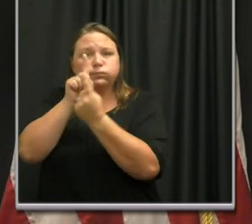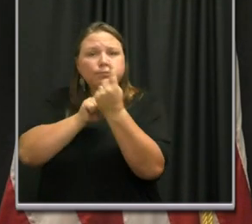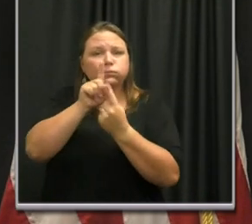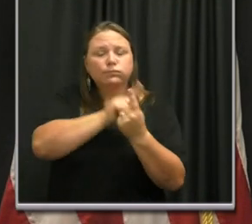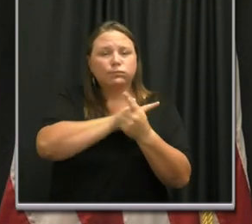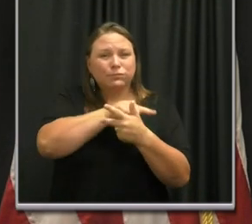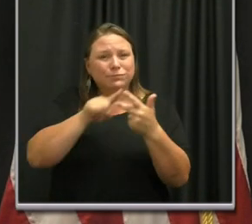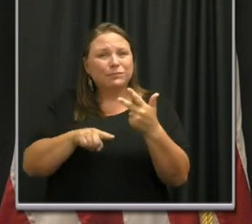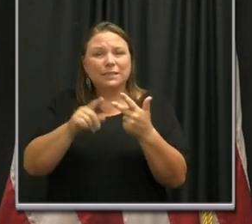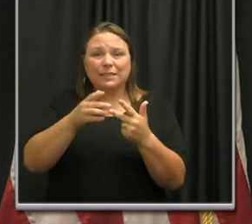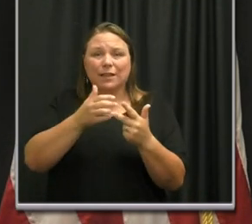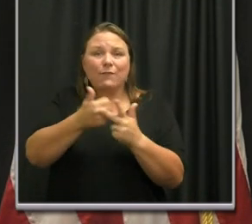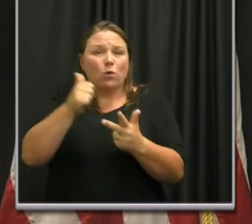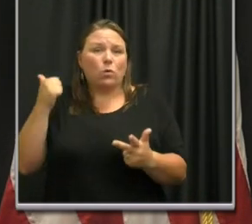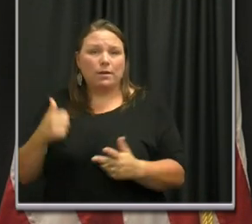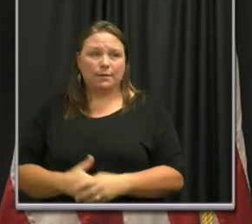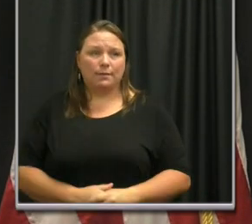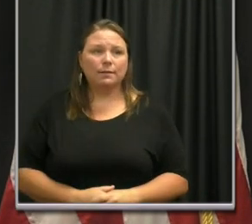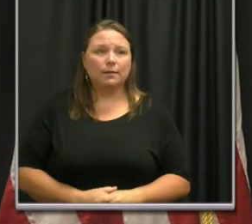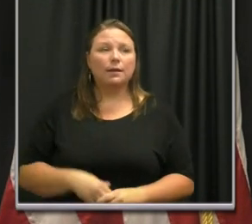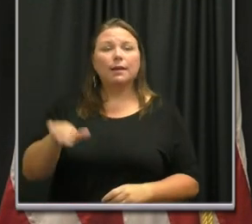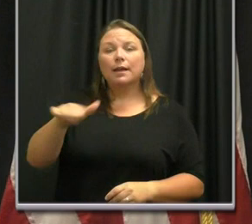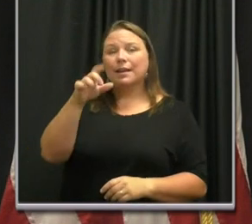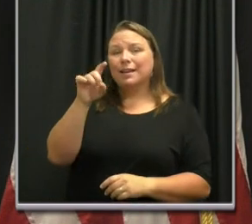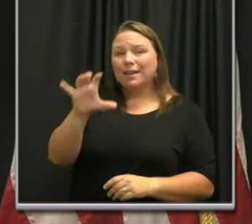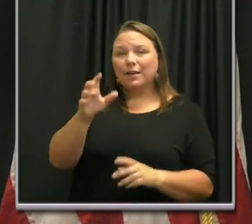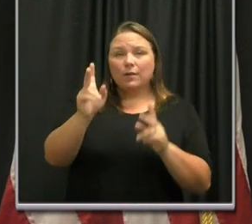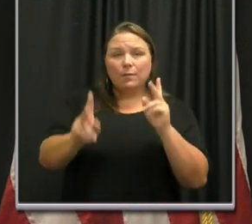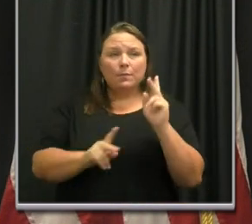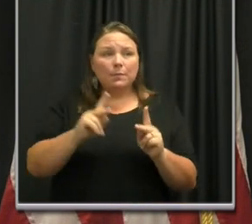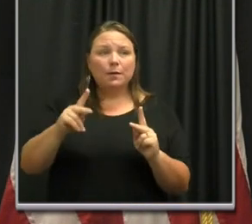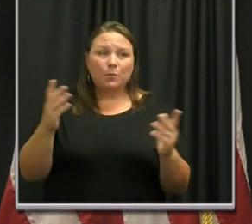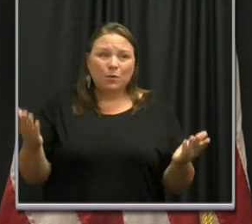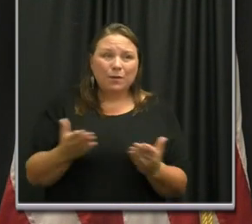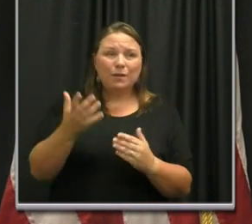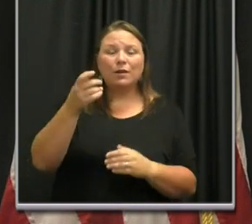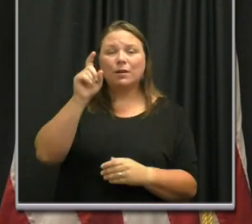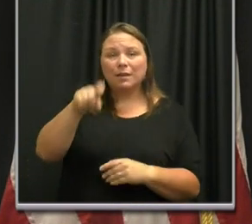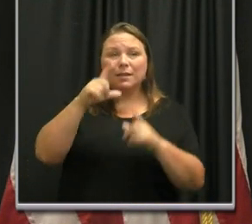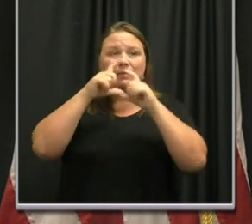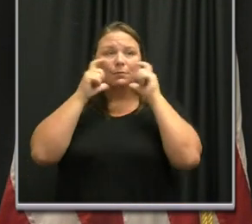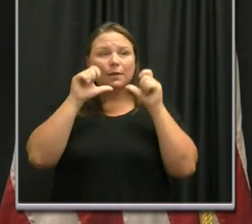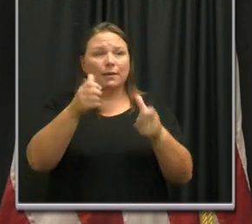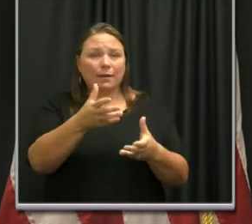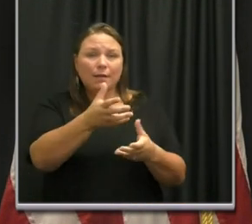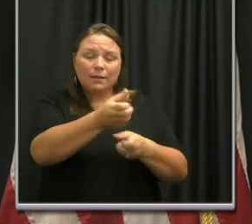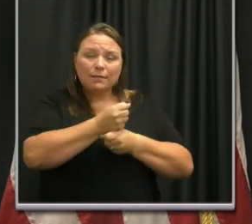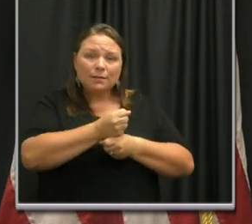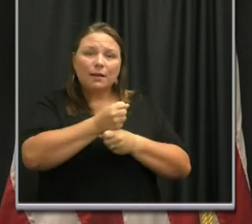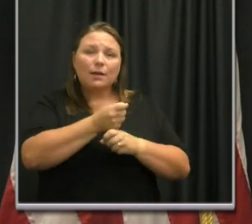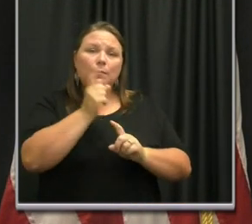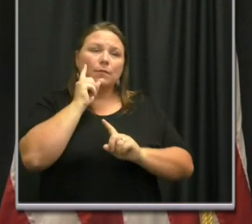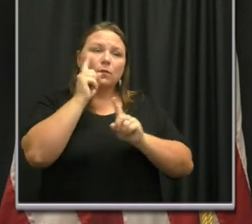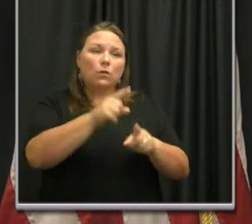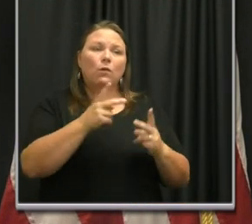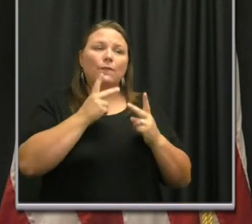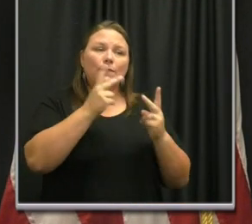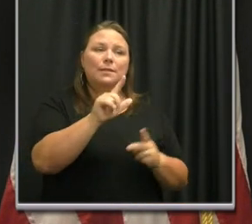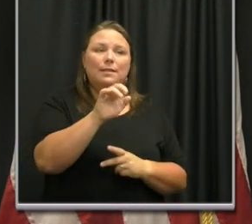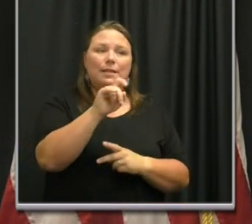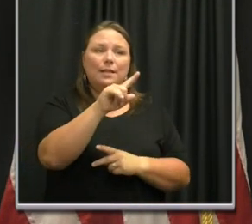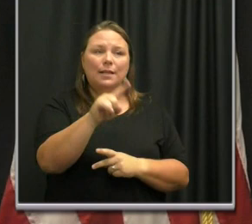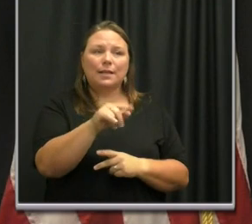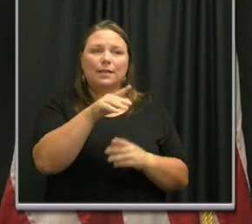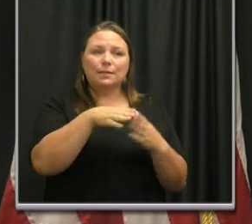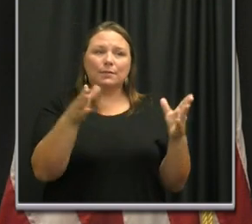settings. Any Davidson County resident or small business owner who needs a mask can receive them by visiting the Lentz Public Health Center